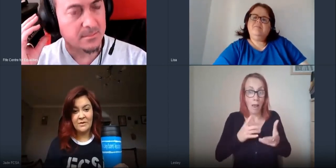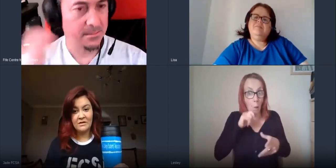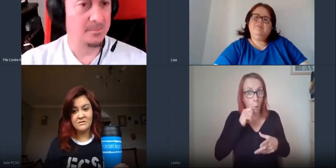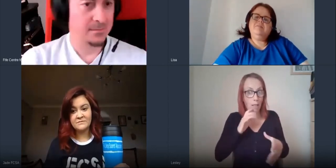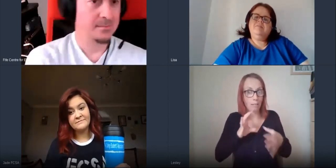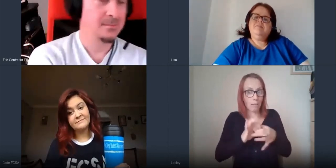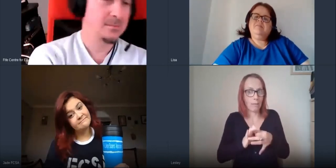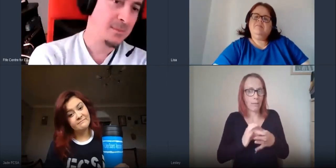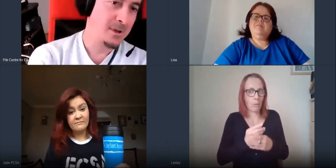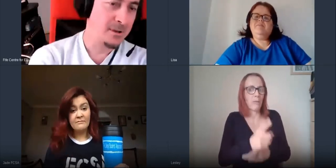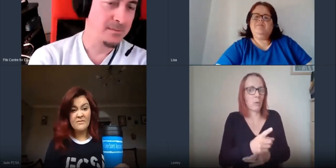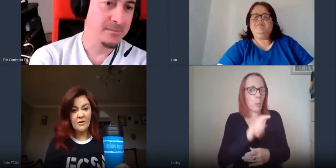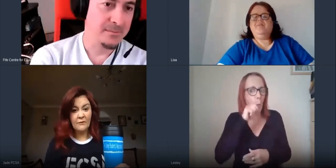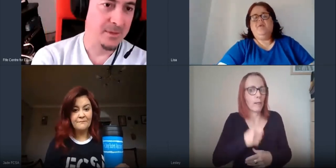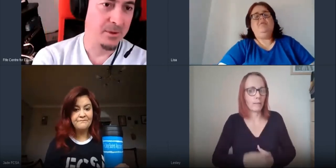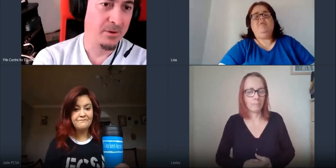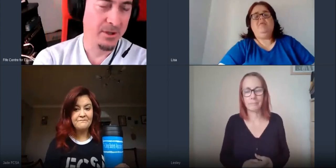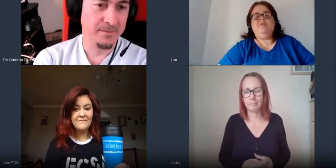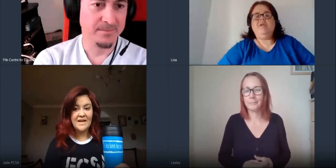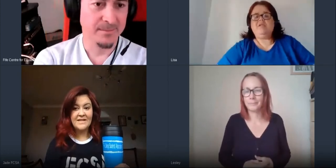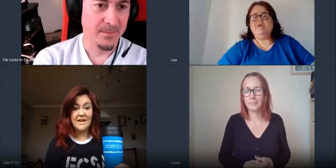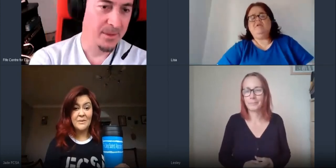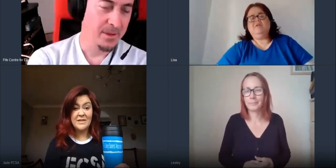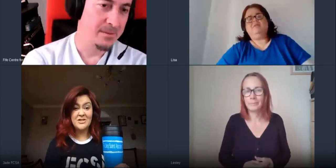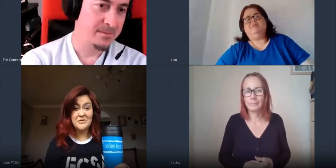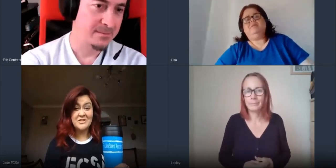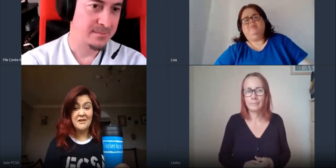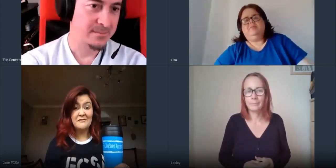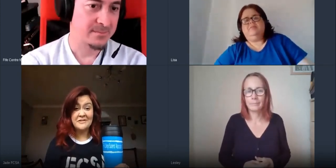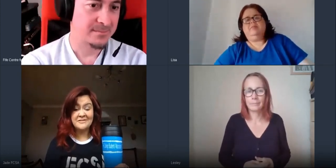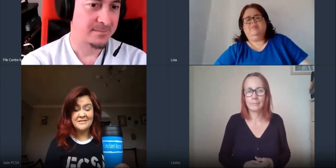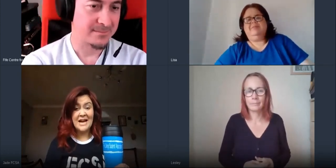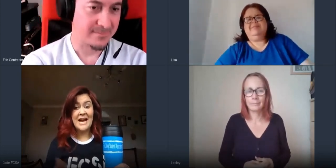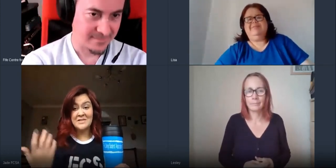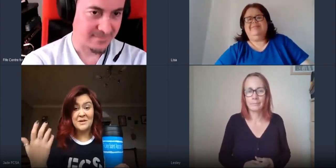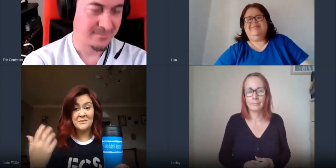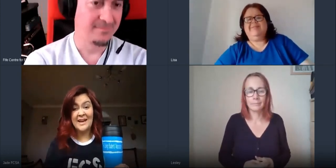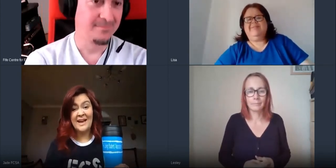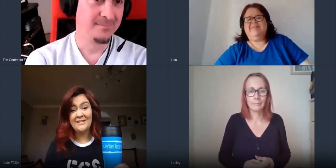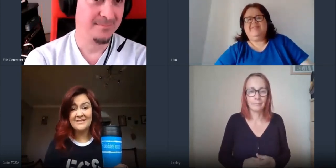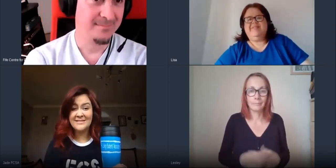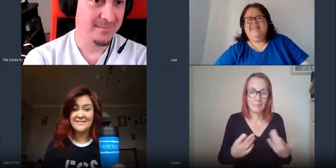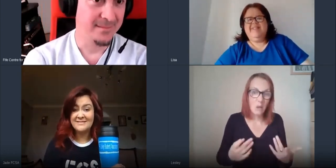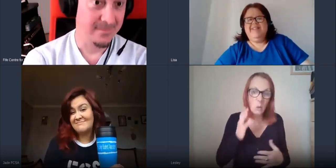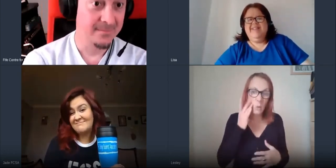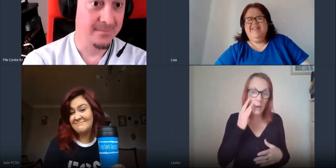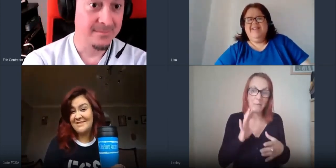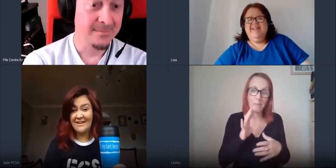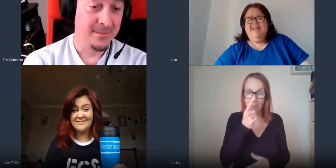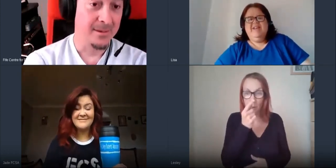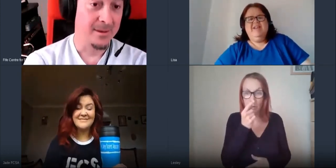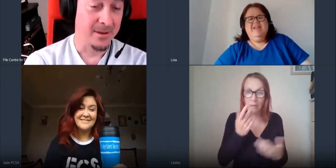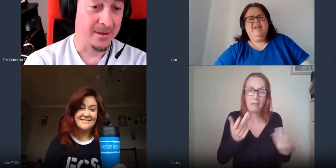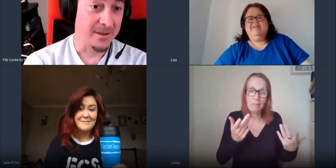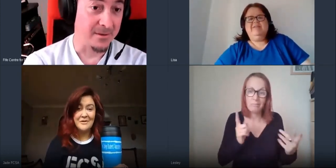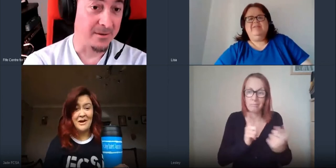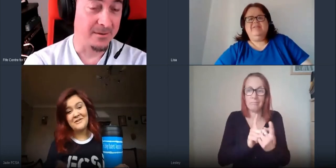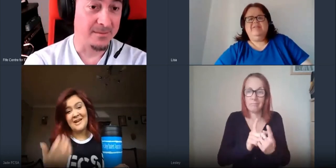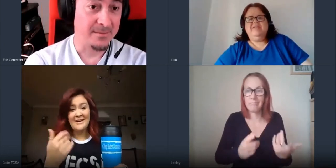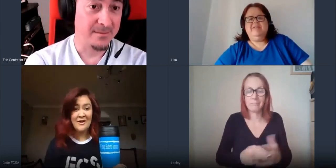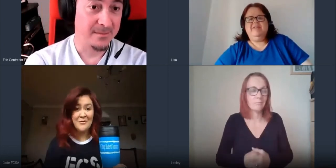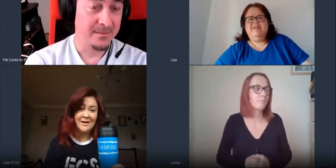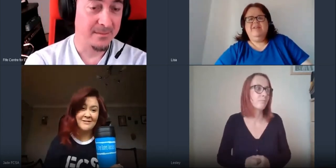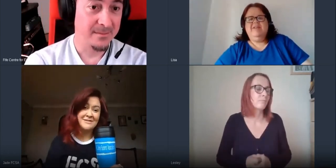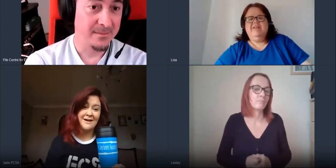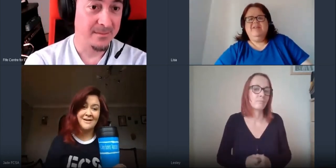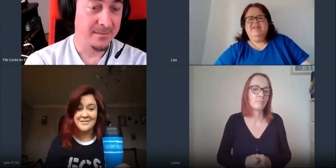with you very great get you into stuff and as and when we can yeah exactly yeah and